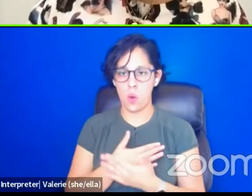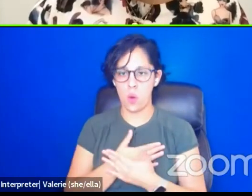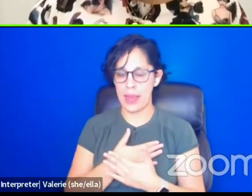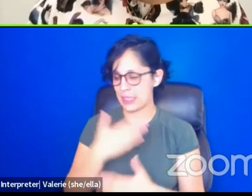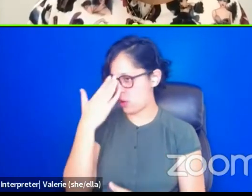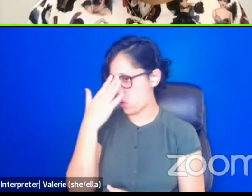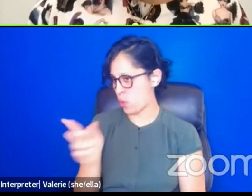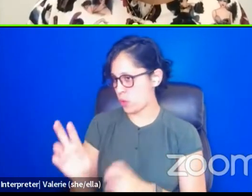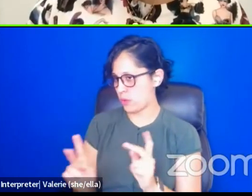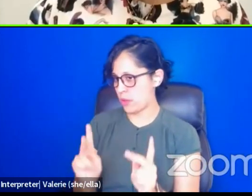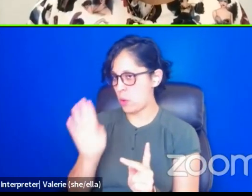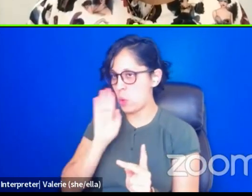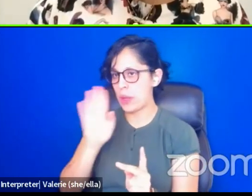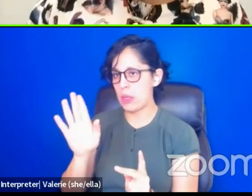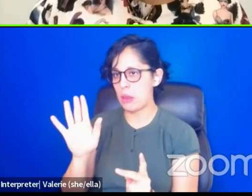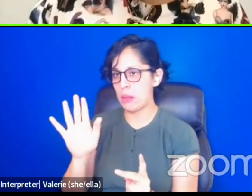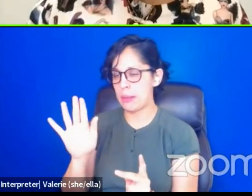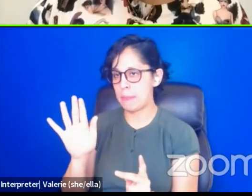to, um,